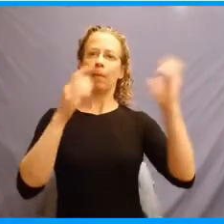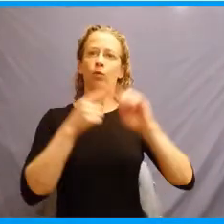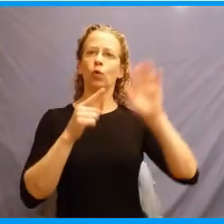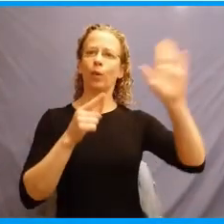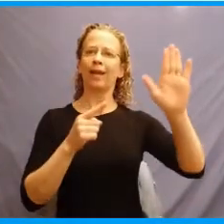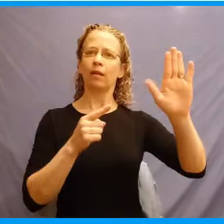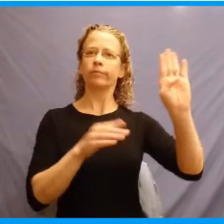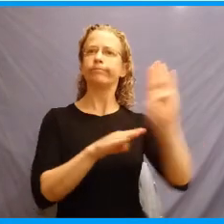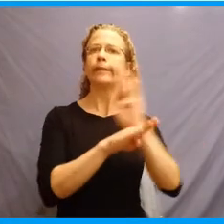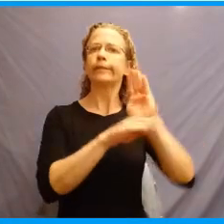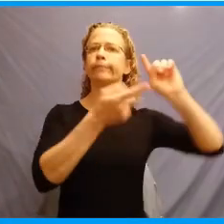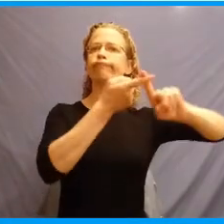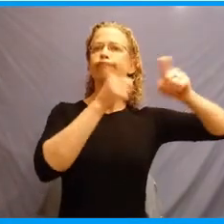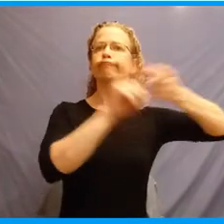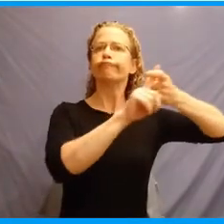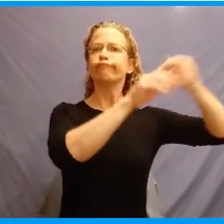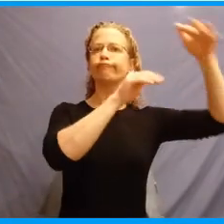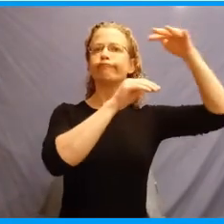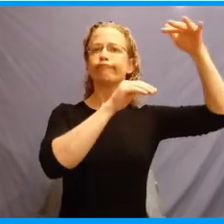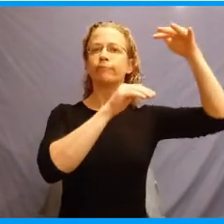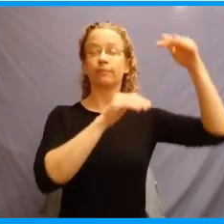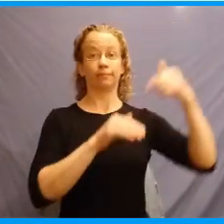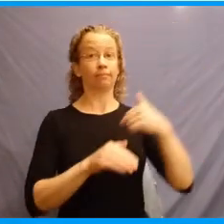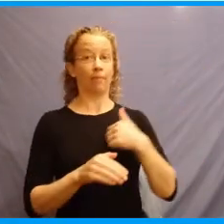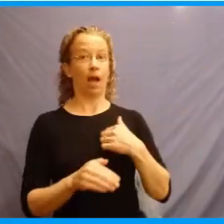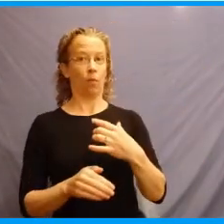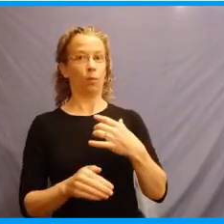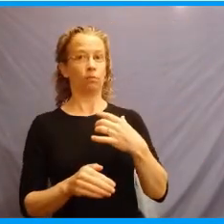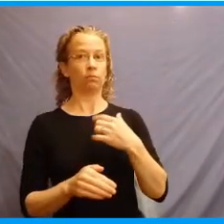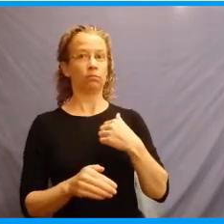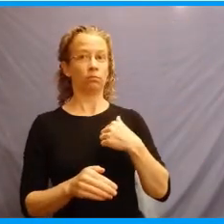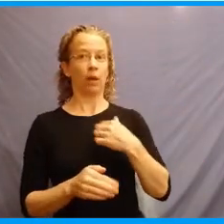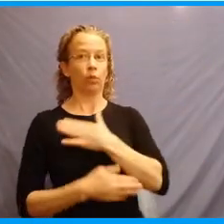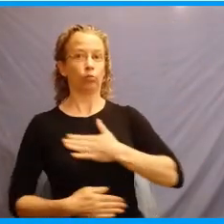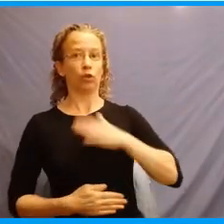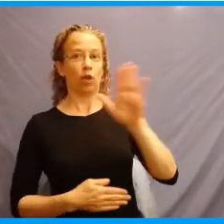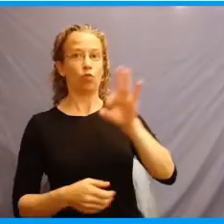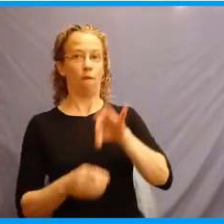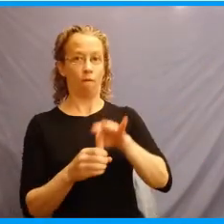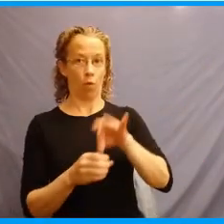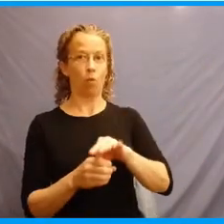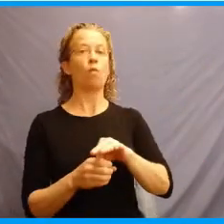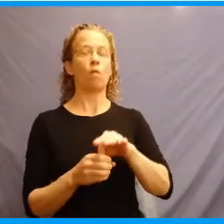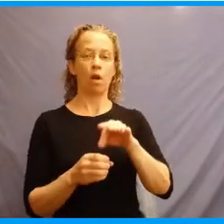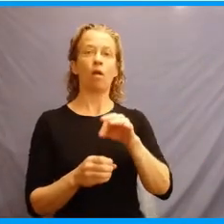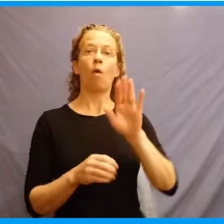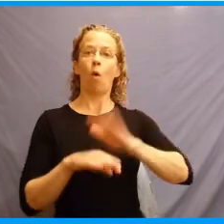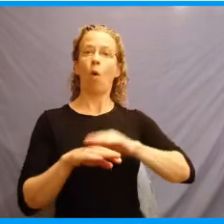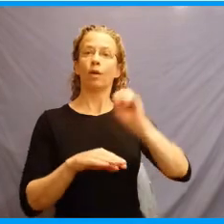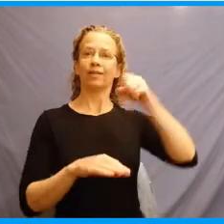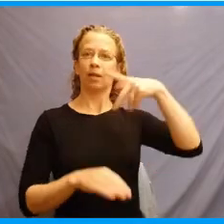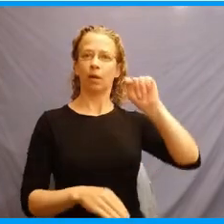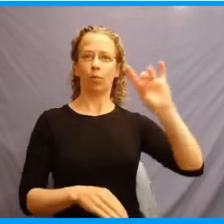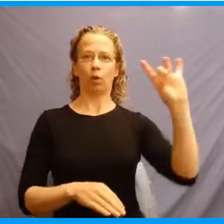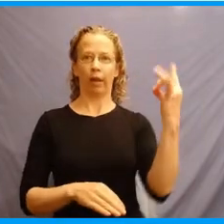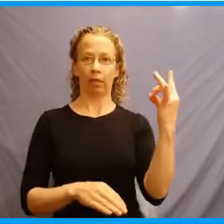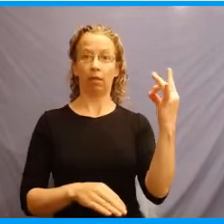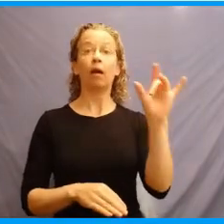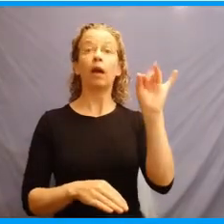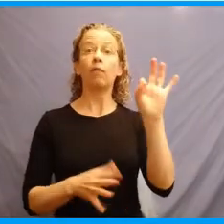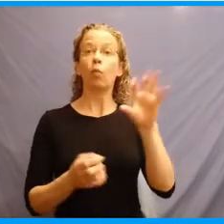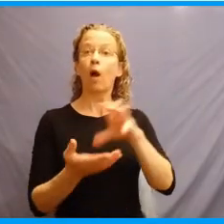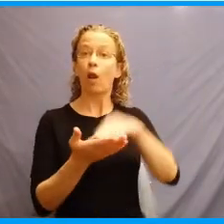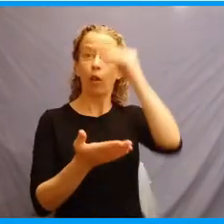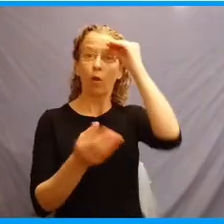I'm the candidate to do that. Amy and I would appreciate your vote on September 8th. If you want to learn more or